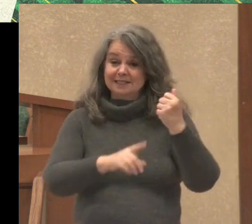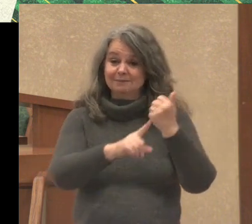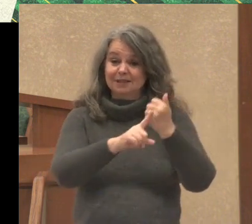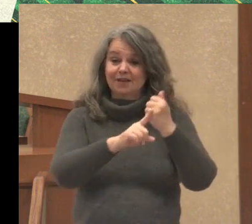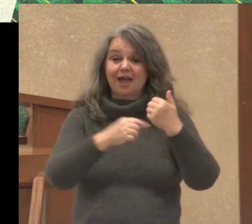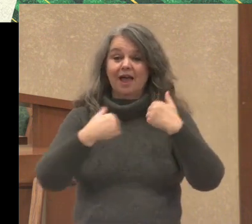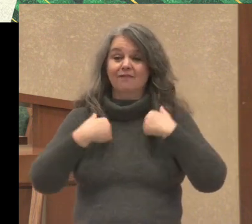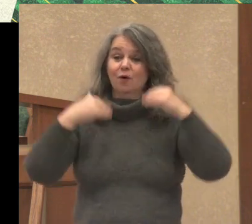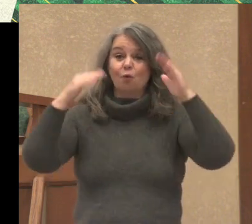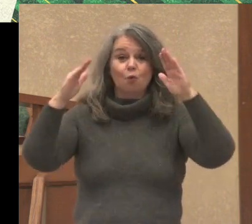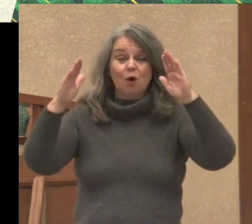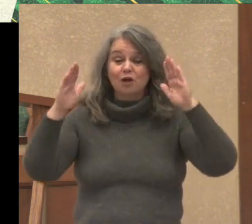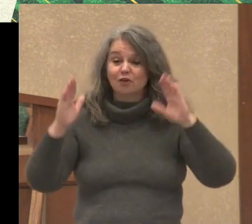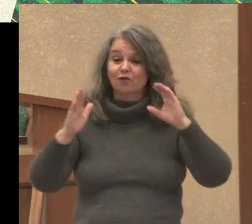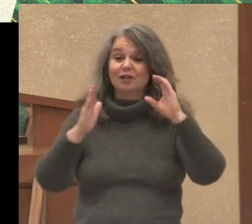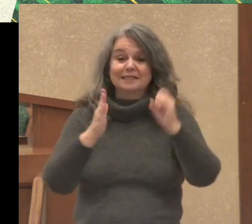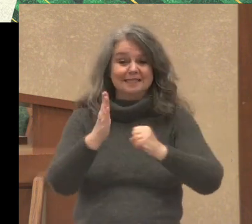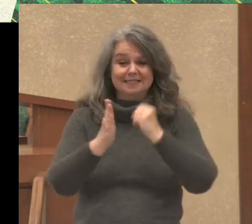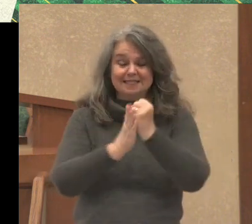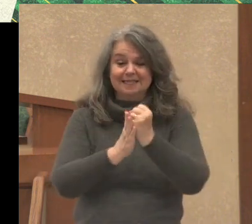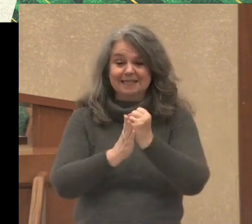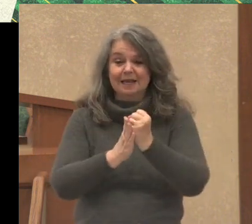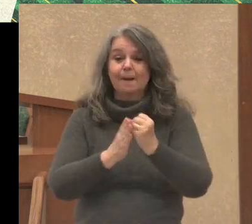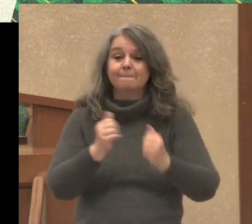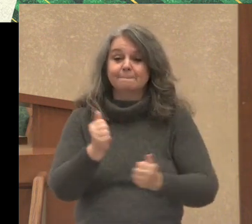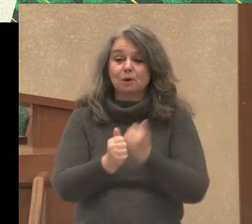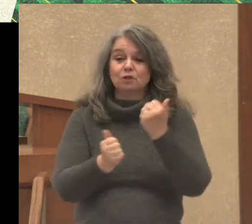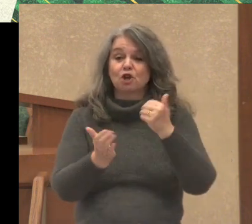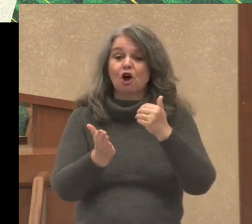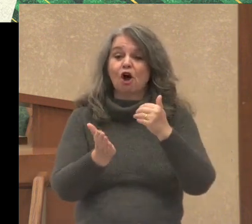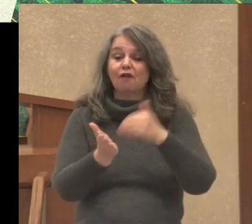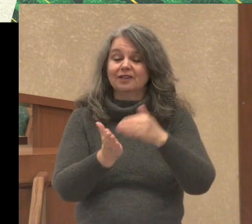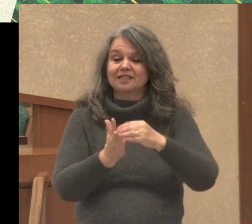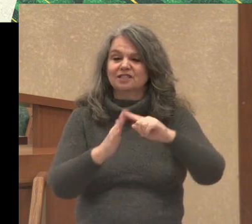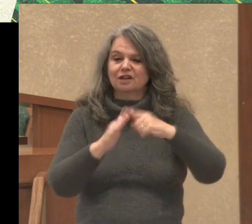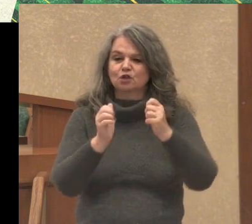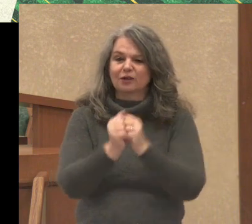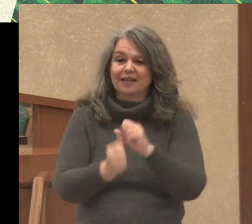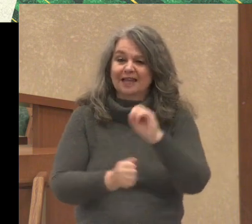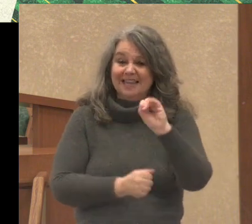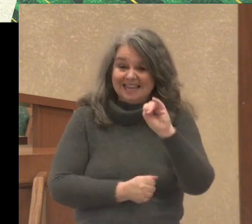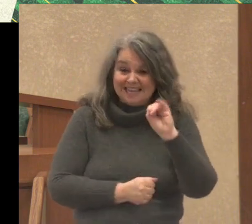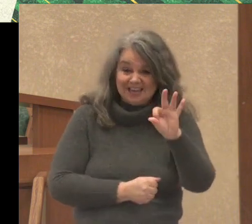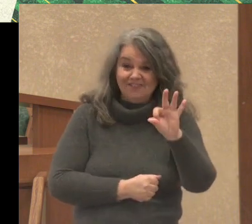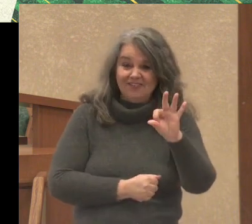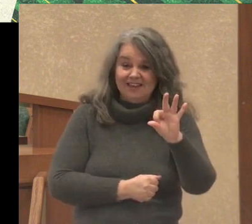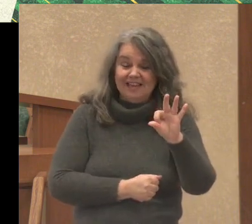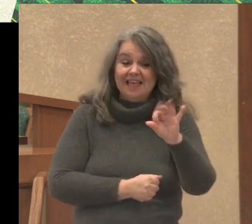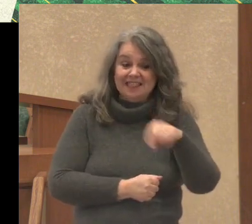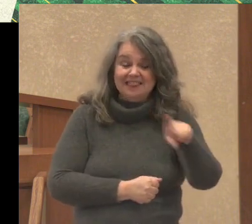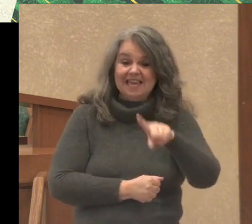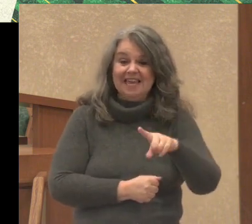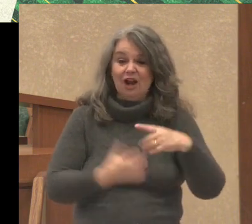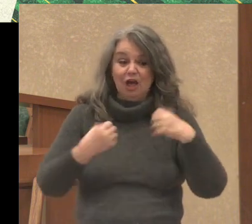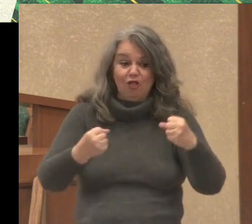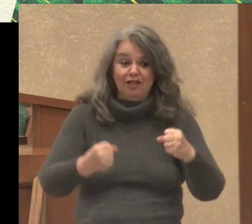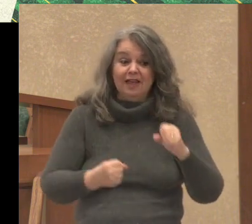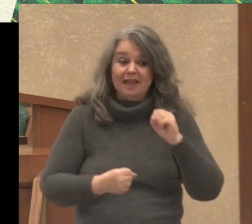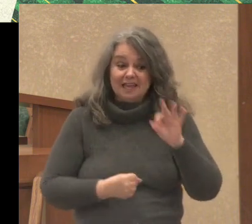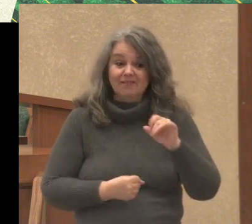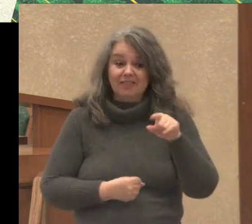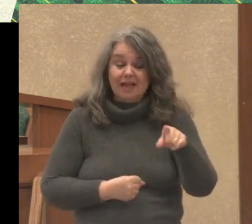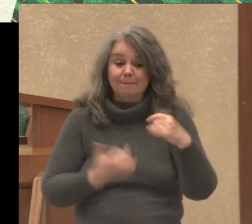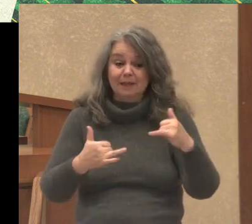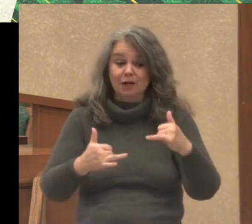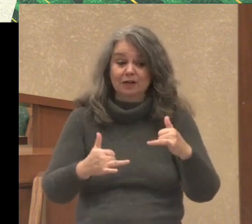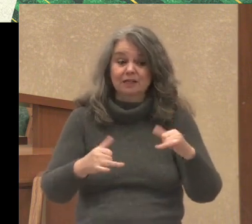season. Usually that scenario begins with the word if, right? If these people stay healthy or if this player comes through. Anyway,